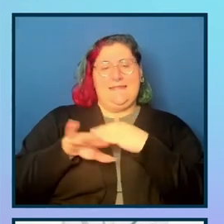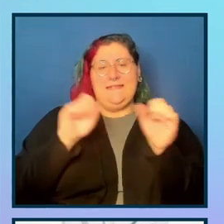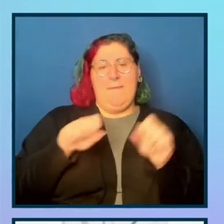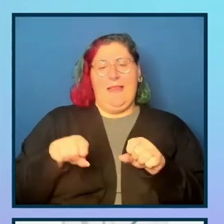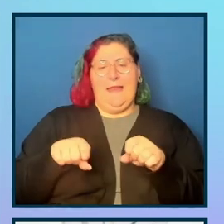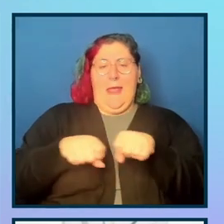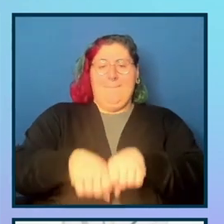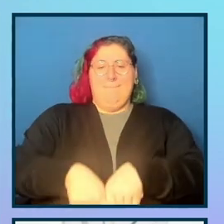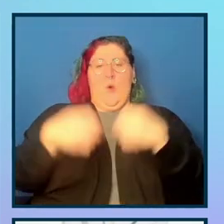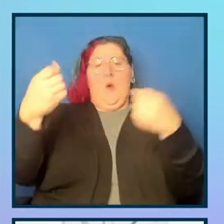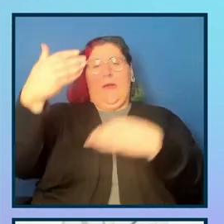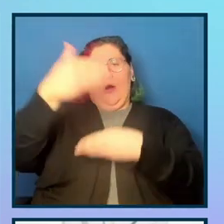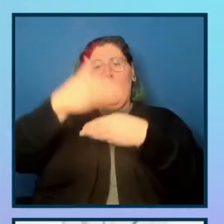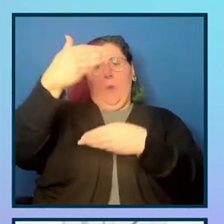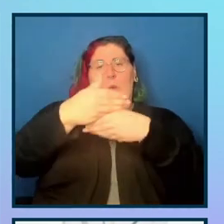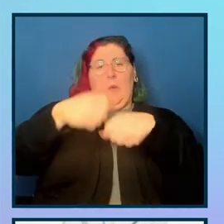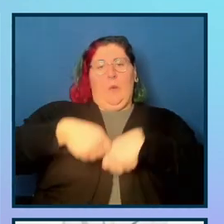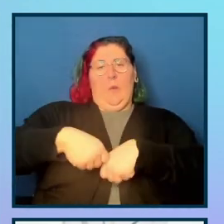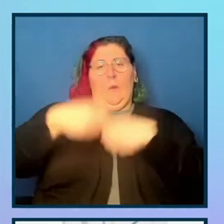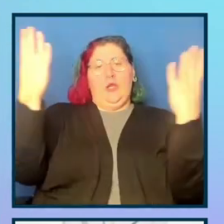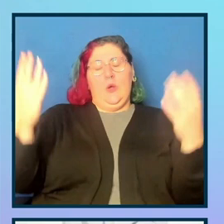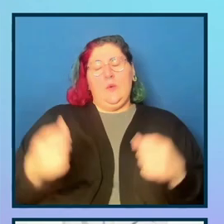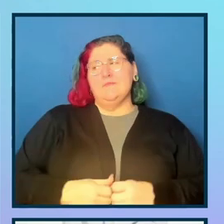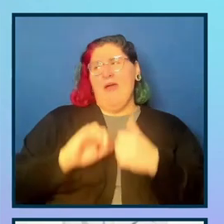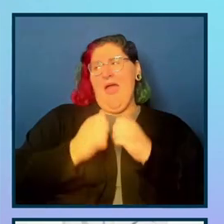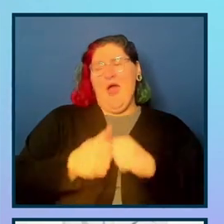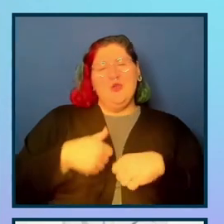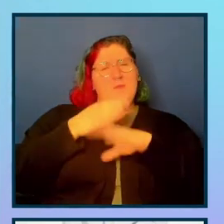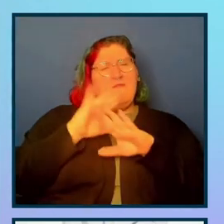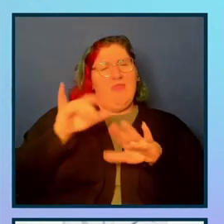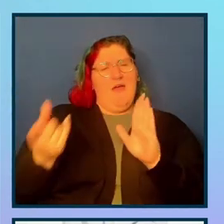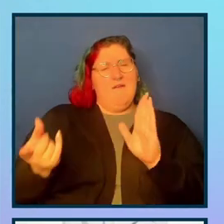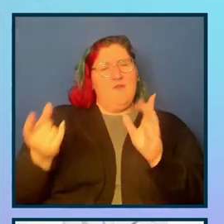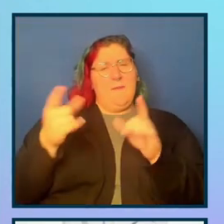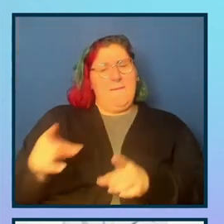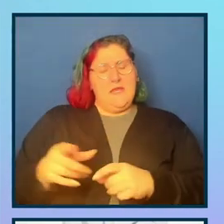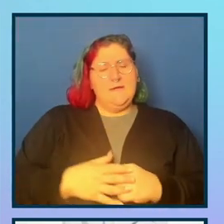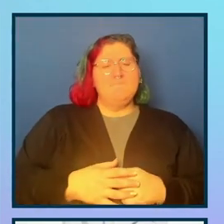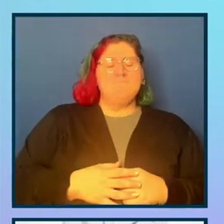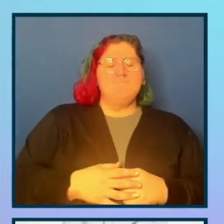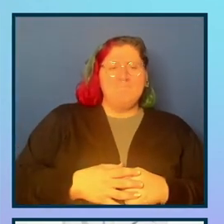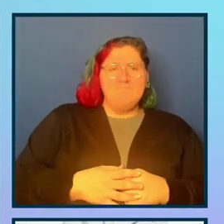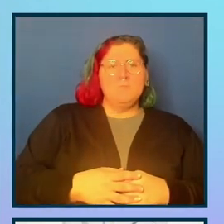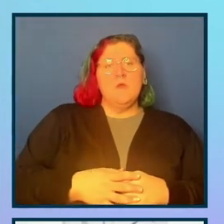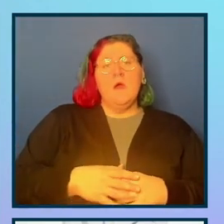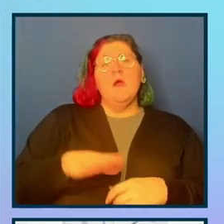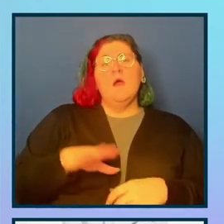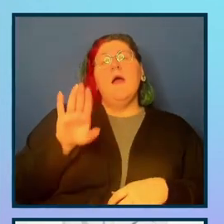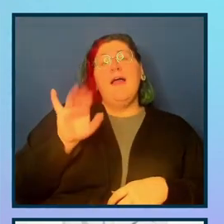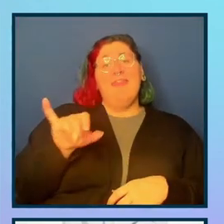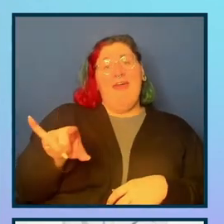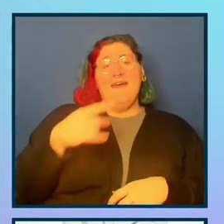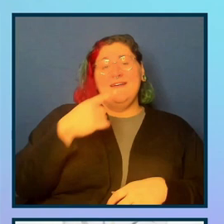stop accessibility broken windows from happening? The broken windows theory is a theory that states that signs